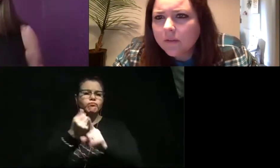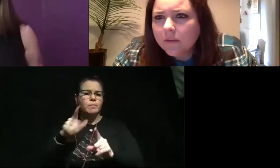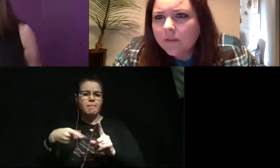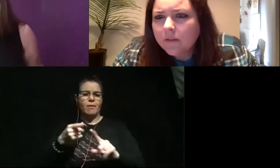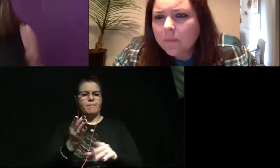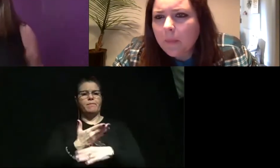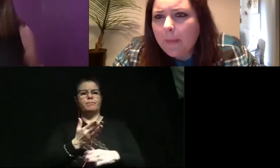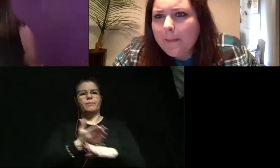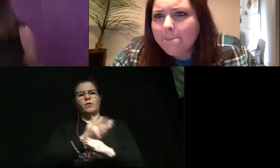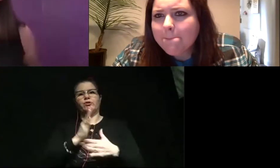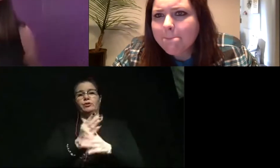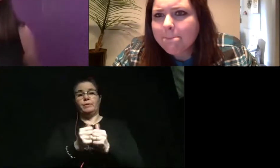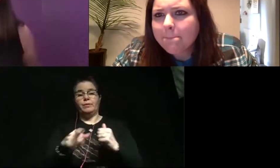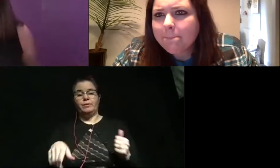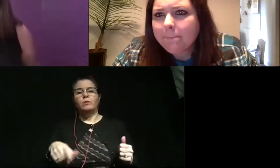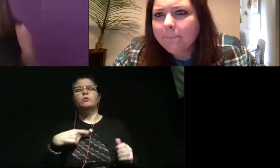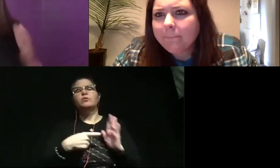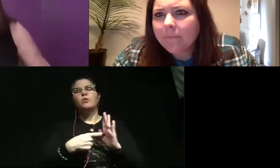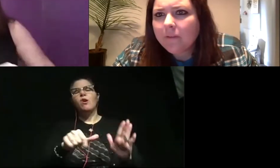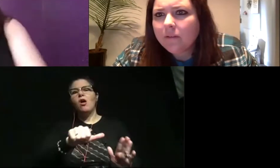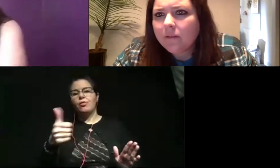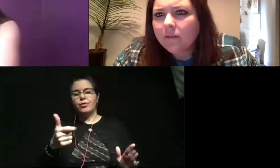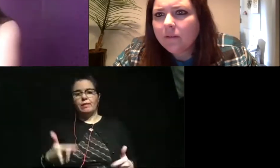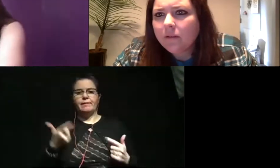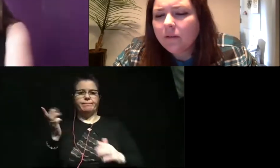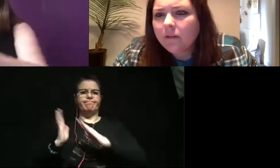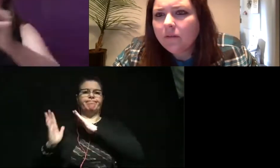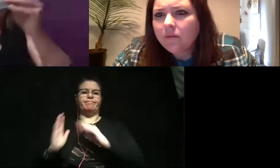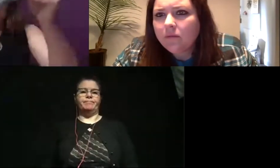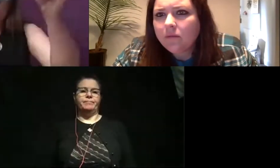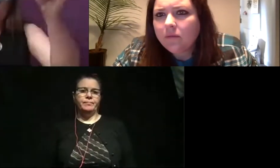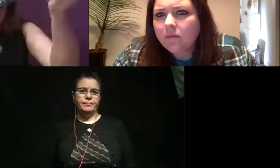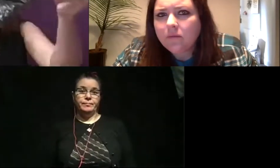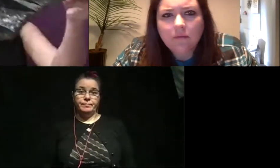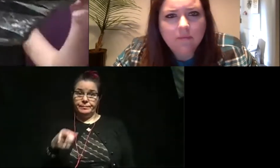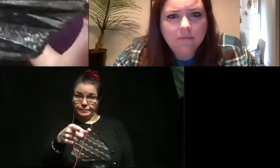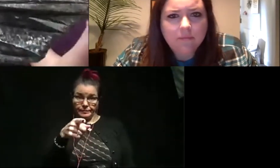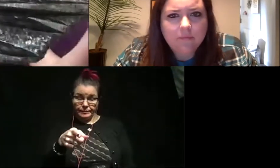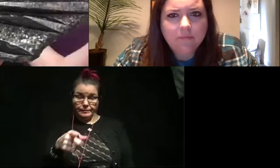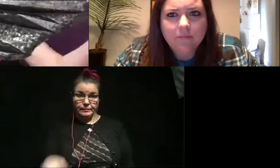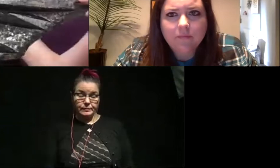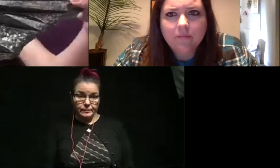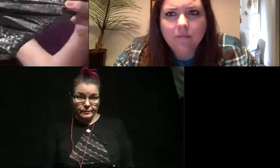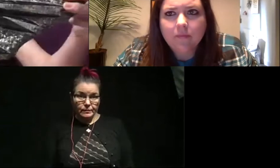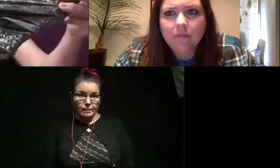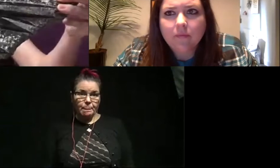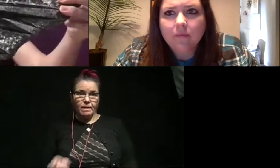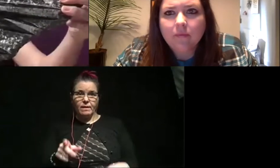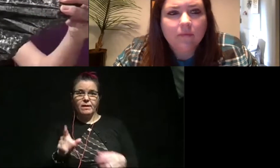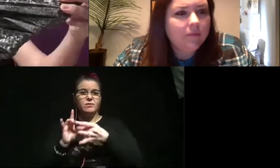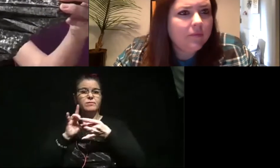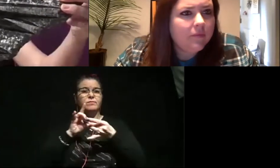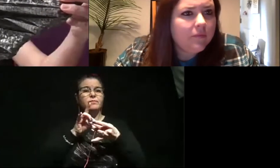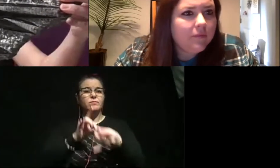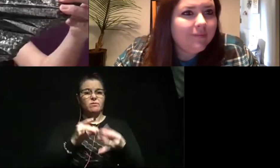screen sharing. And I'm gonna show you some other things that lived during this time. Here are things related to the